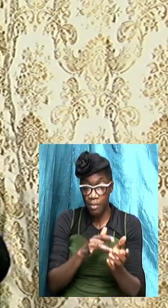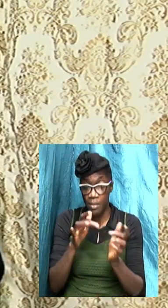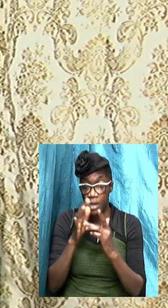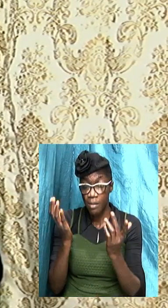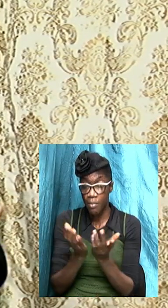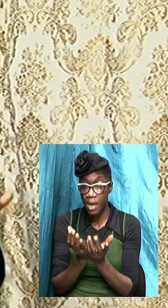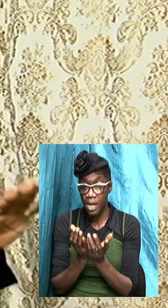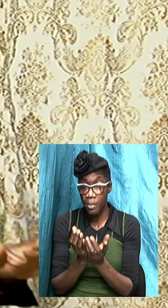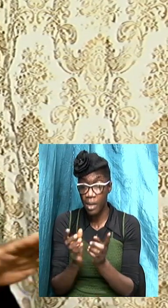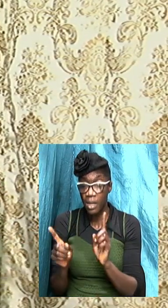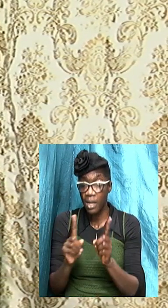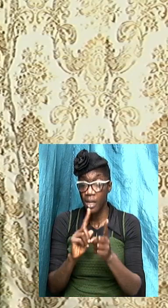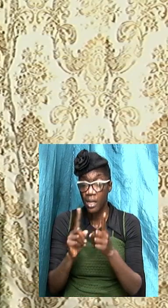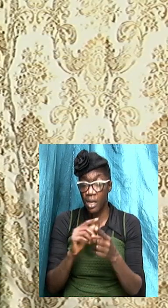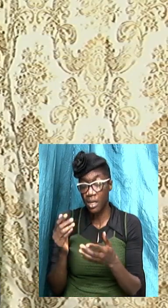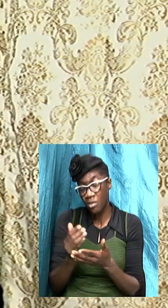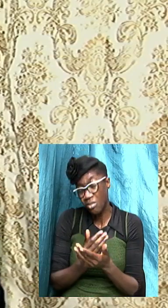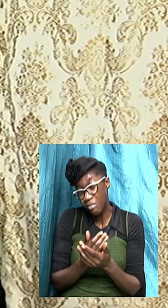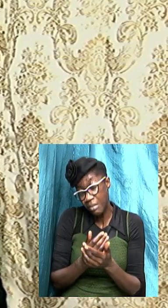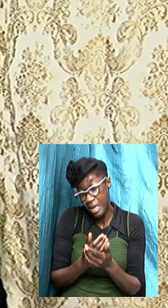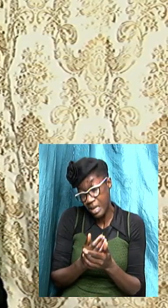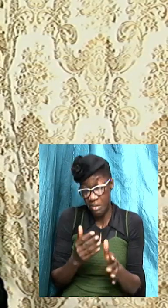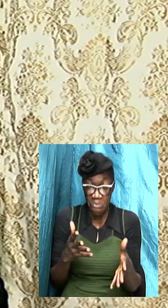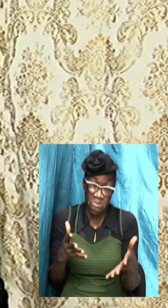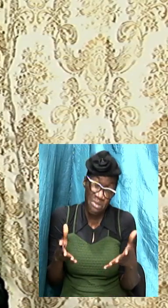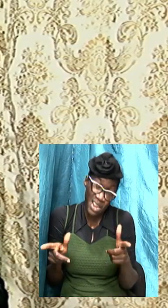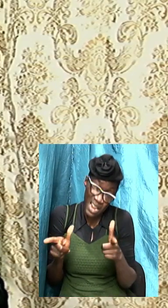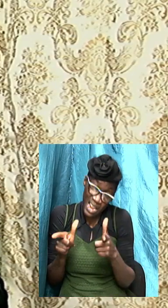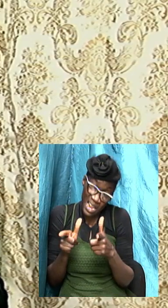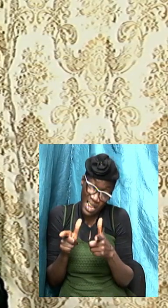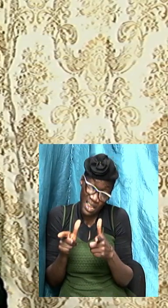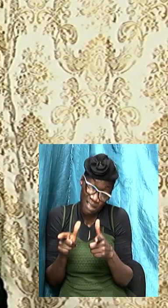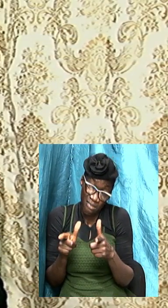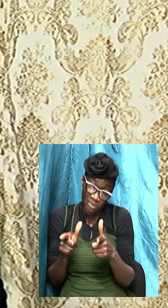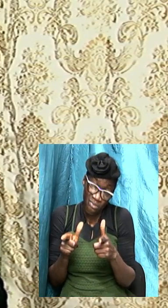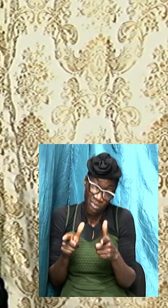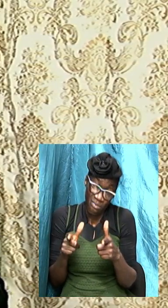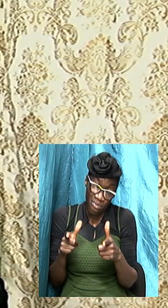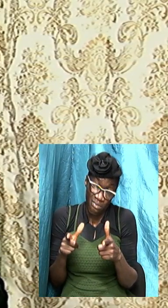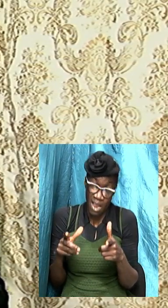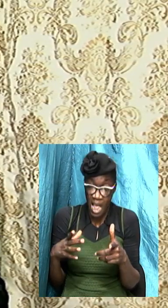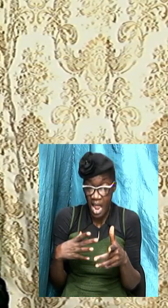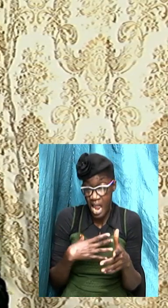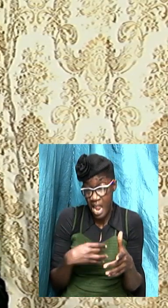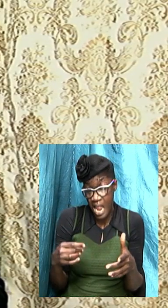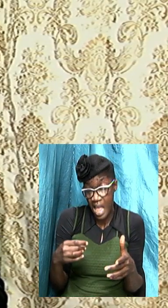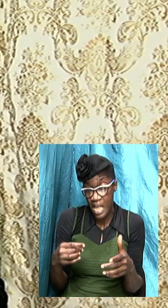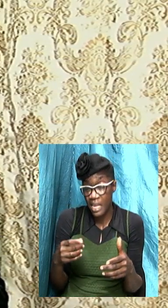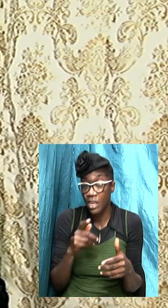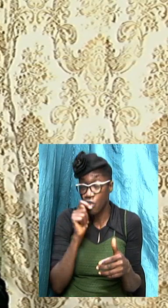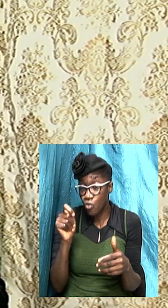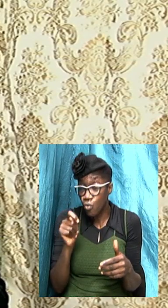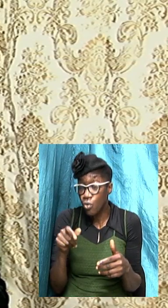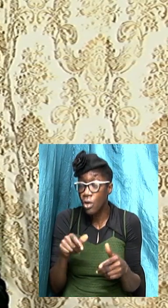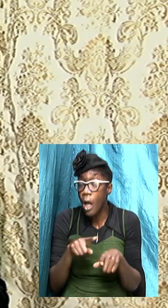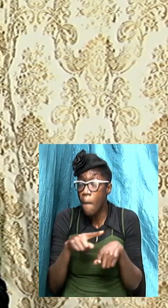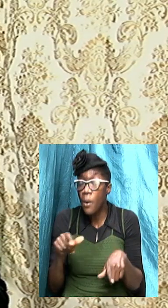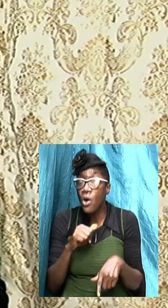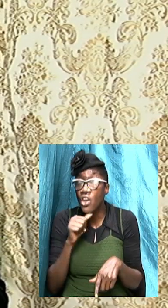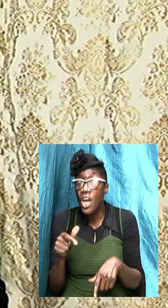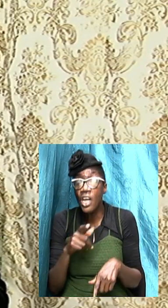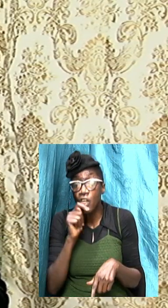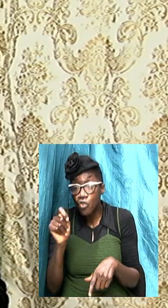talking something like the truth but it's not the truth even though the scripture is used and Satan